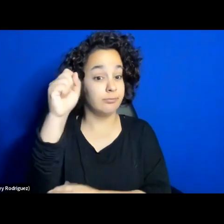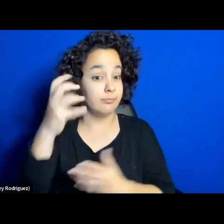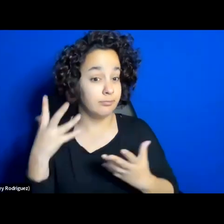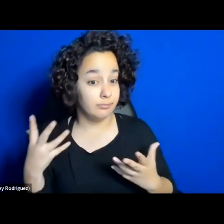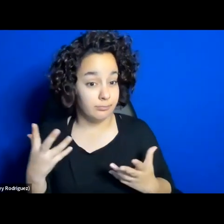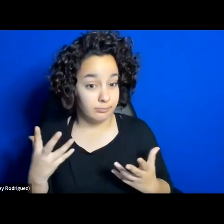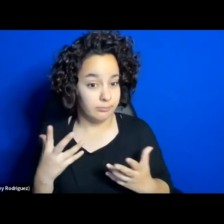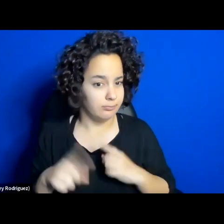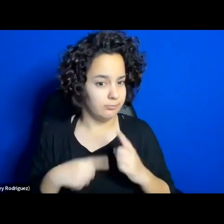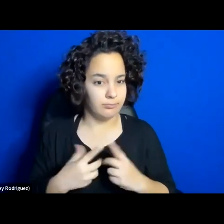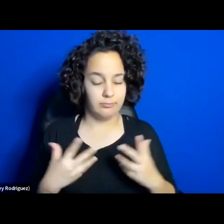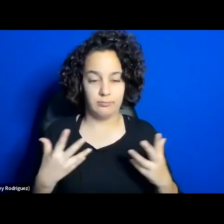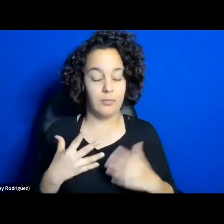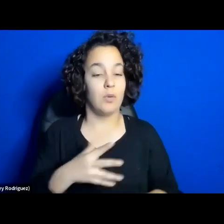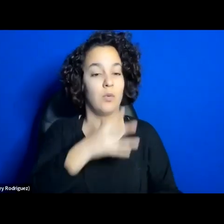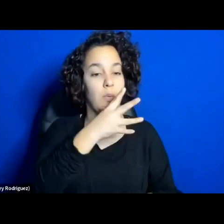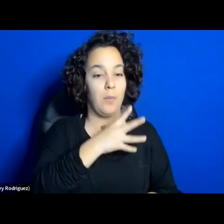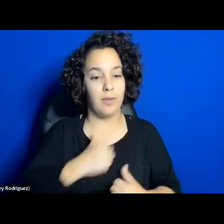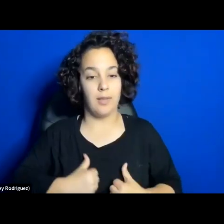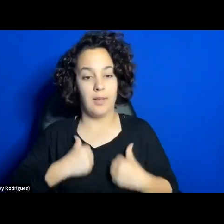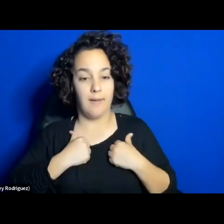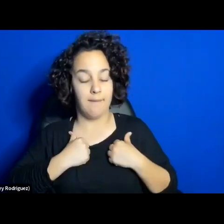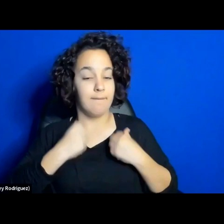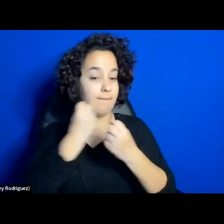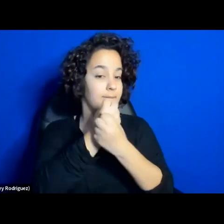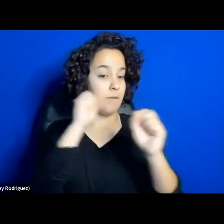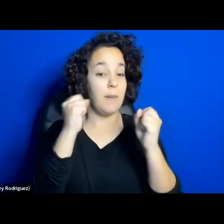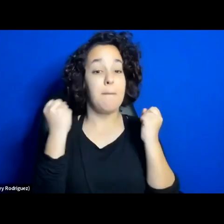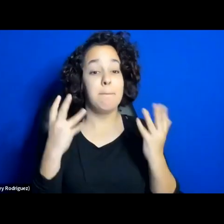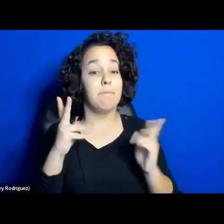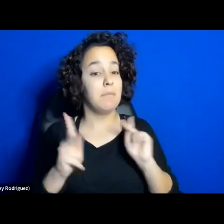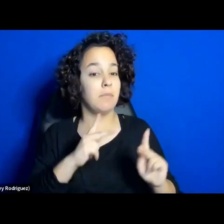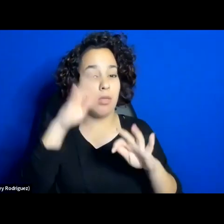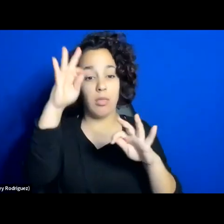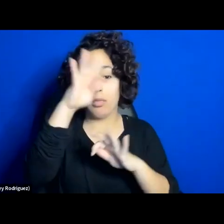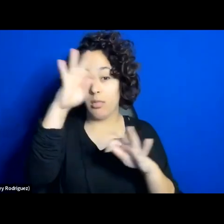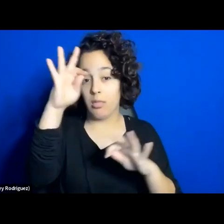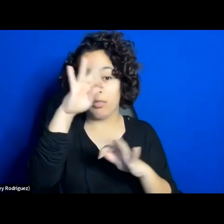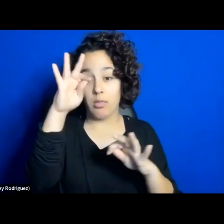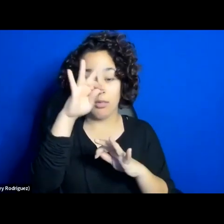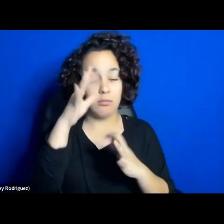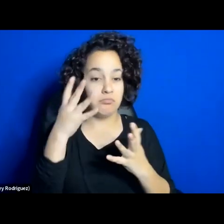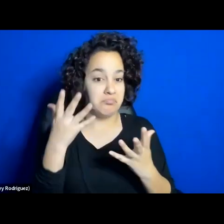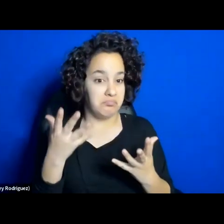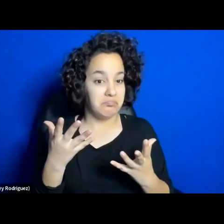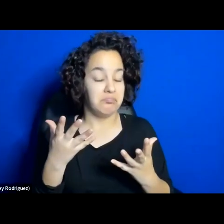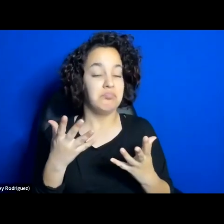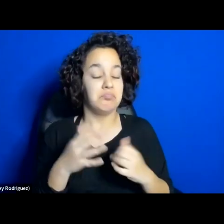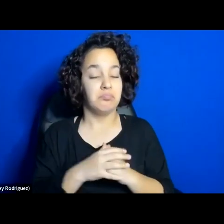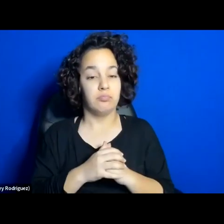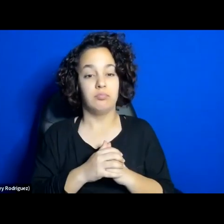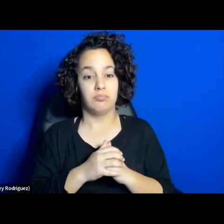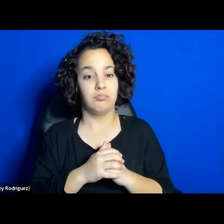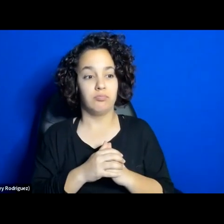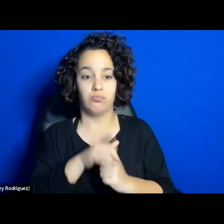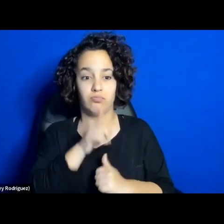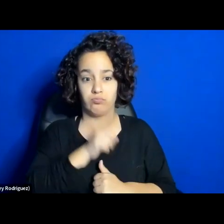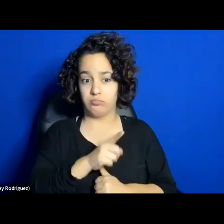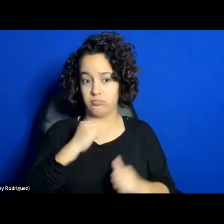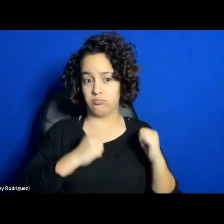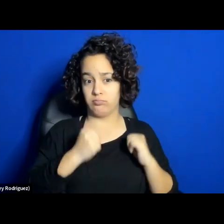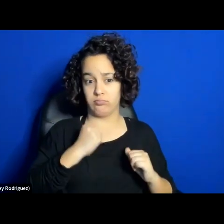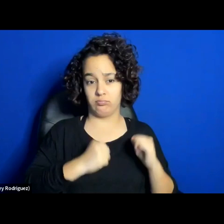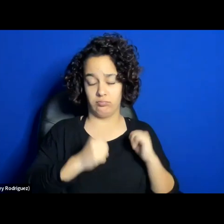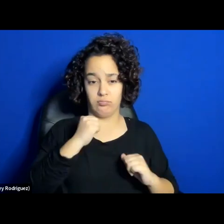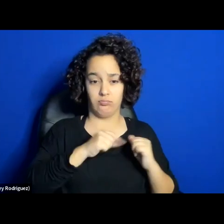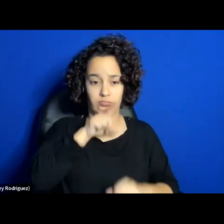many people may not know what the role theatre has played, not just in